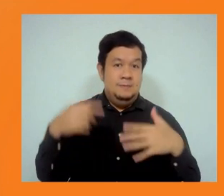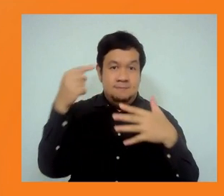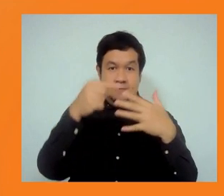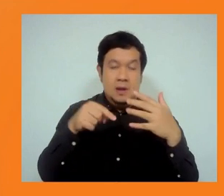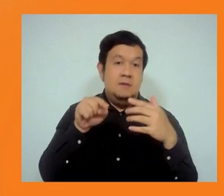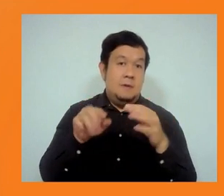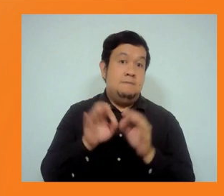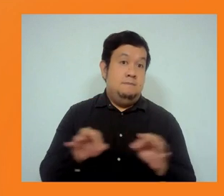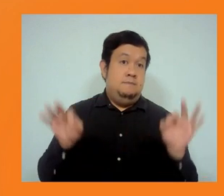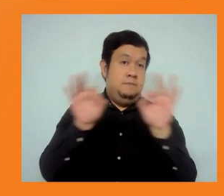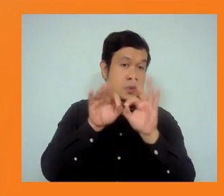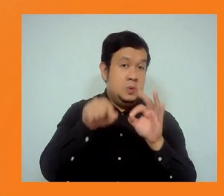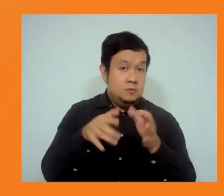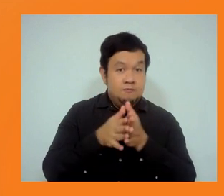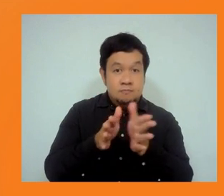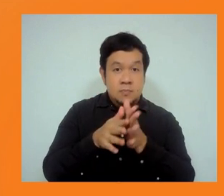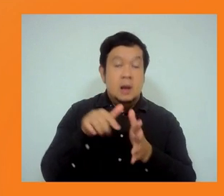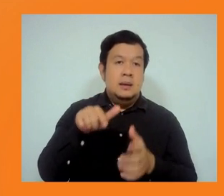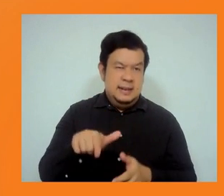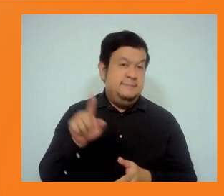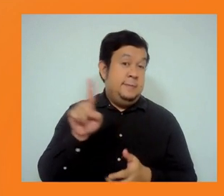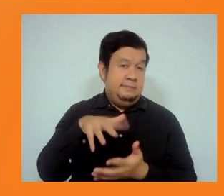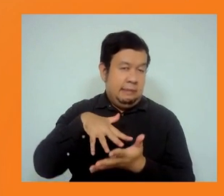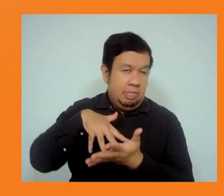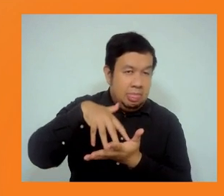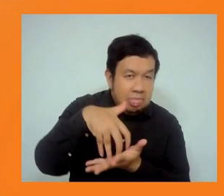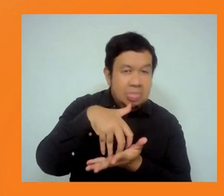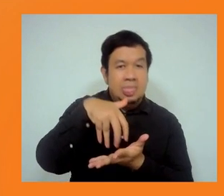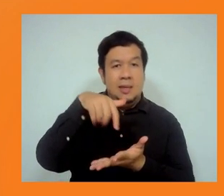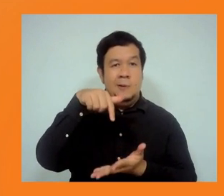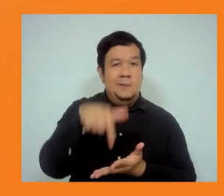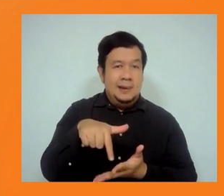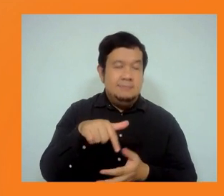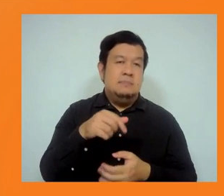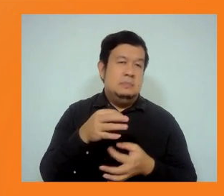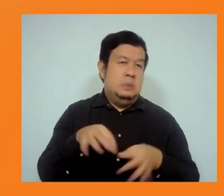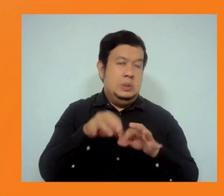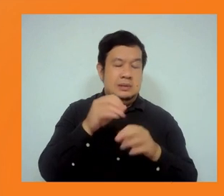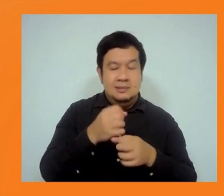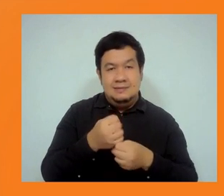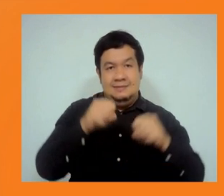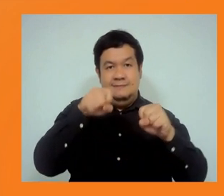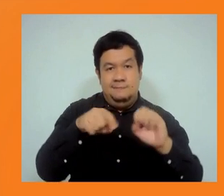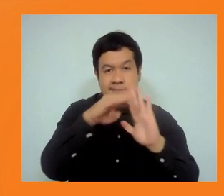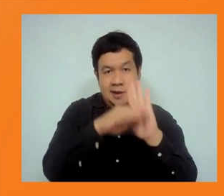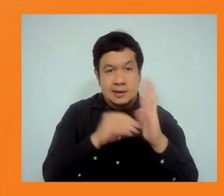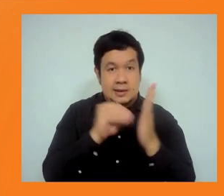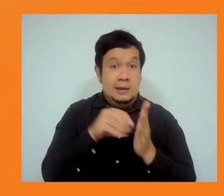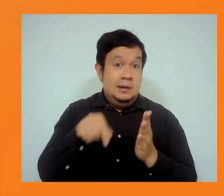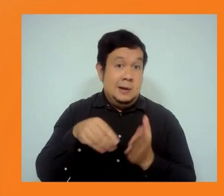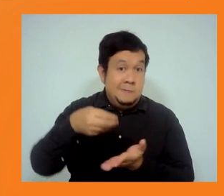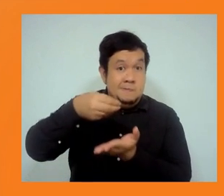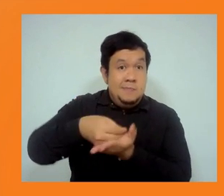safeguards implementation, especially on co-financing projects, the broader question around failed projects and debt.